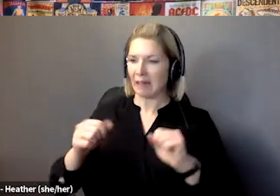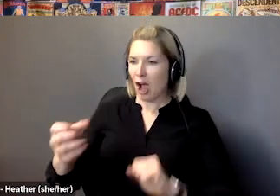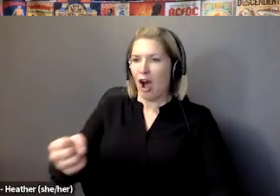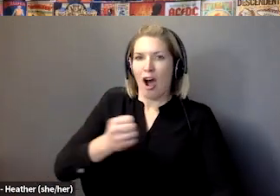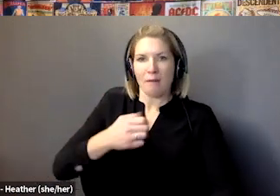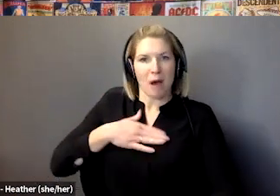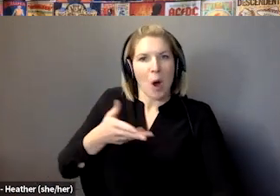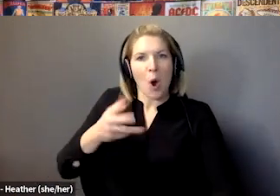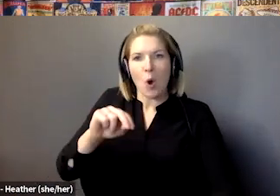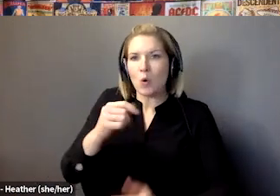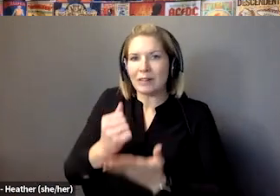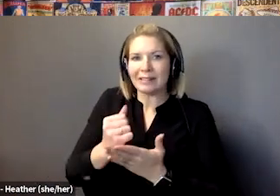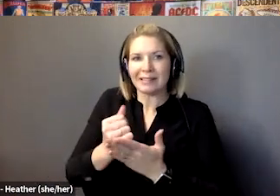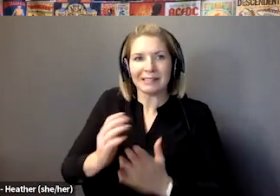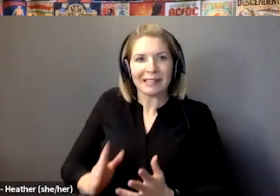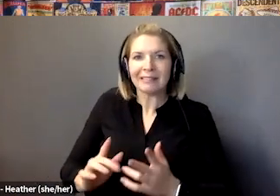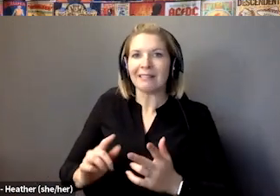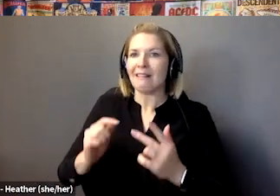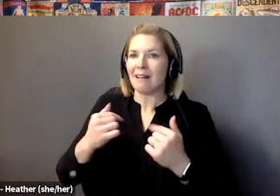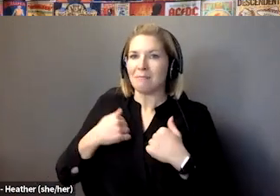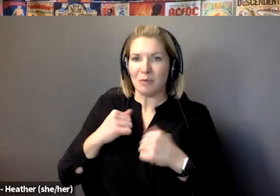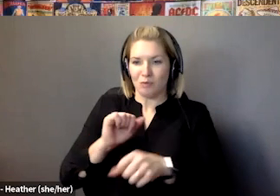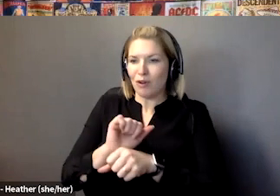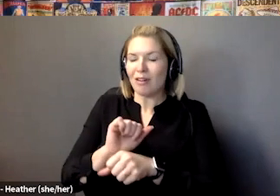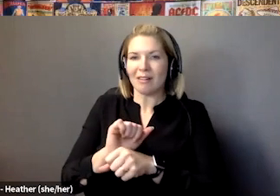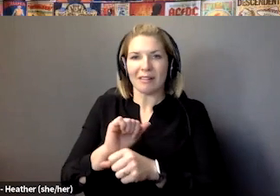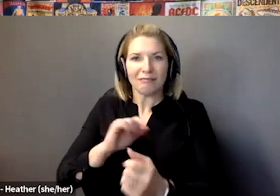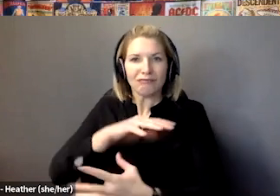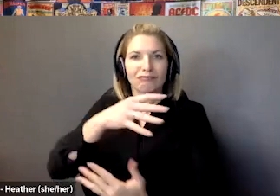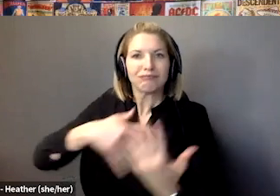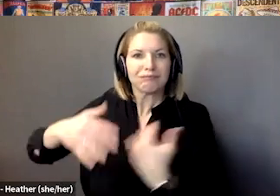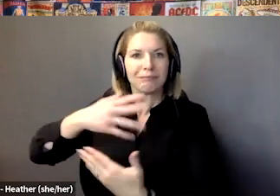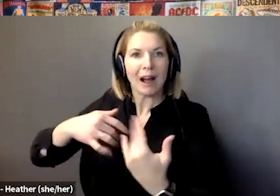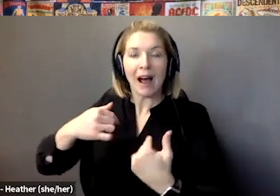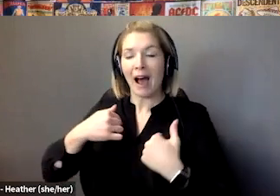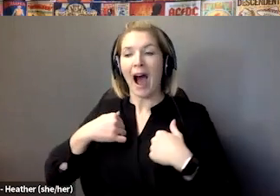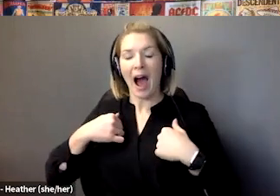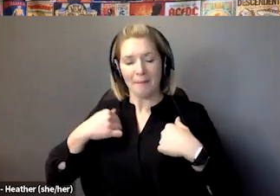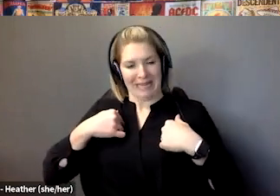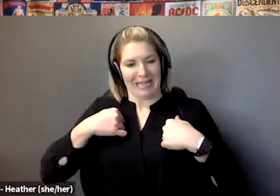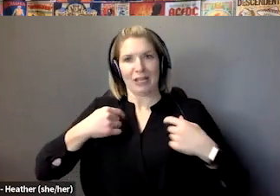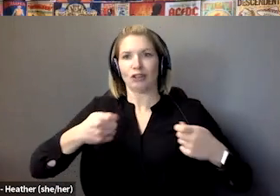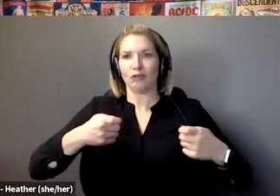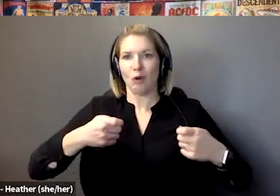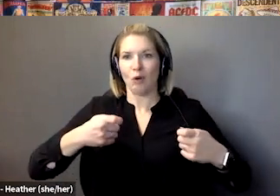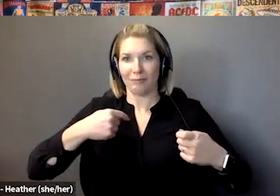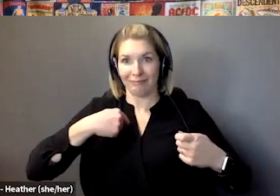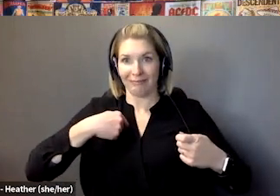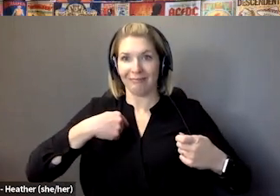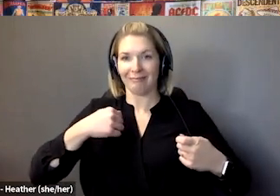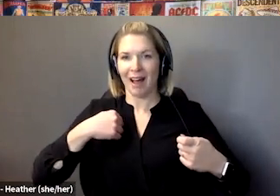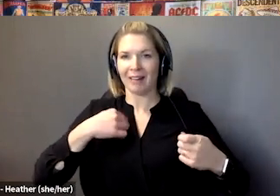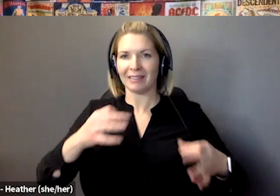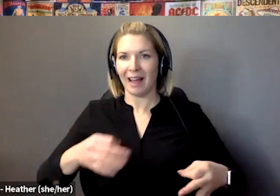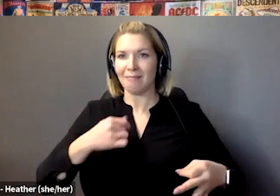I can choose how the assistance is provided. I got control and choice over my